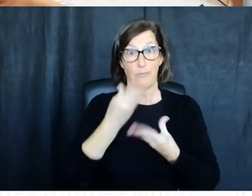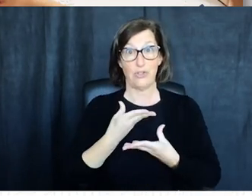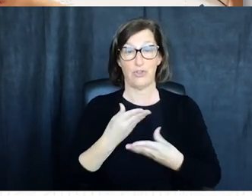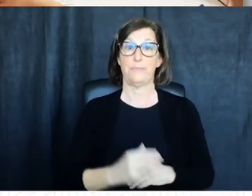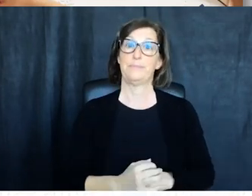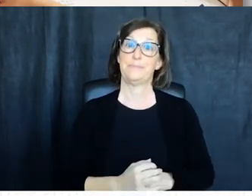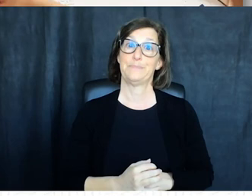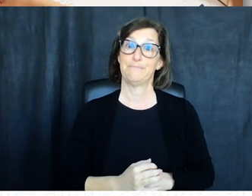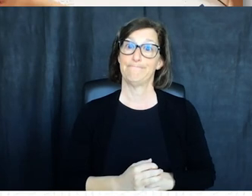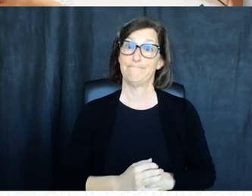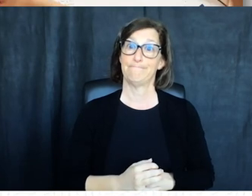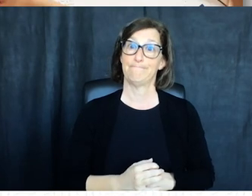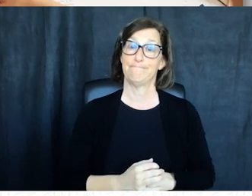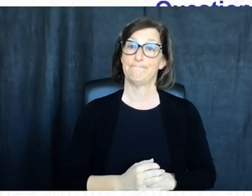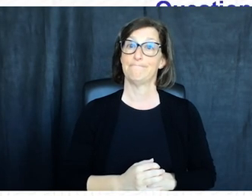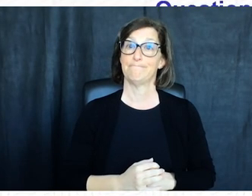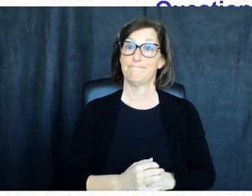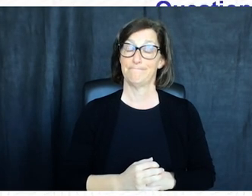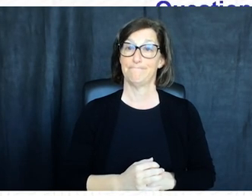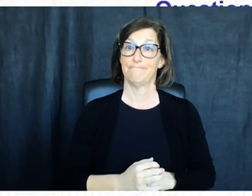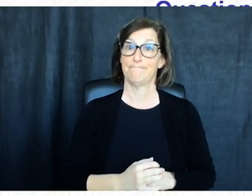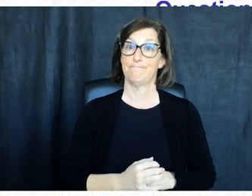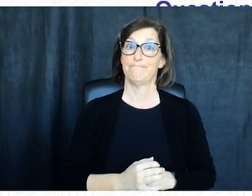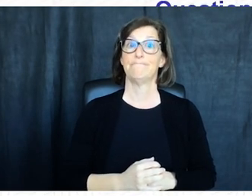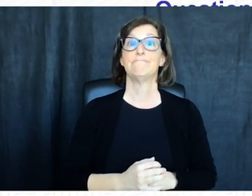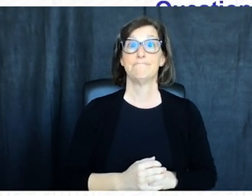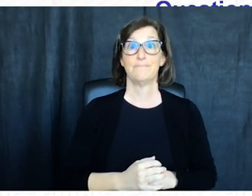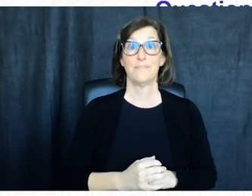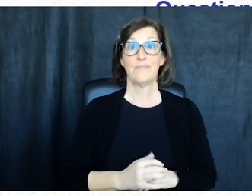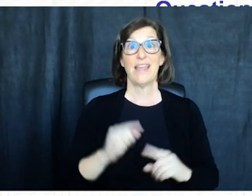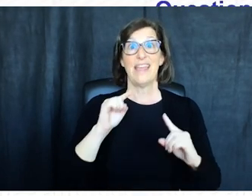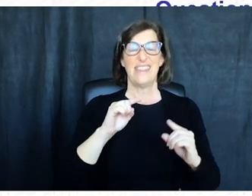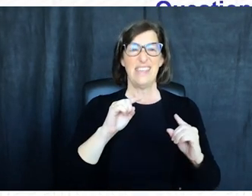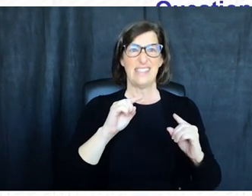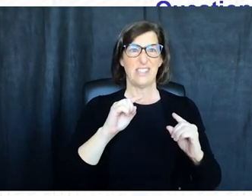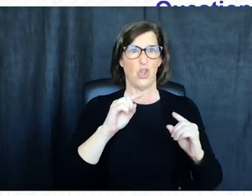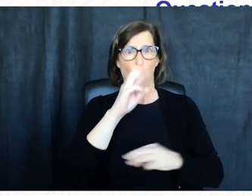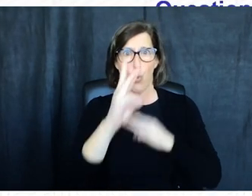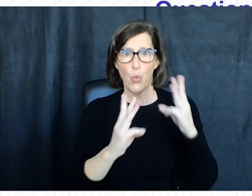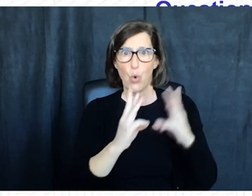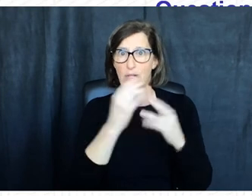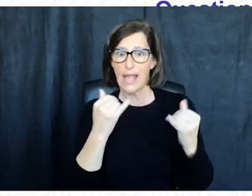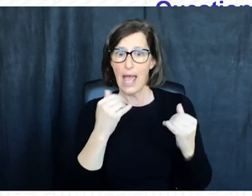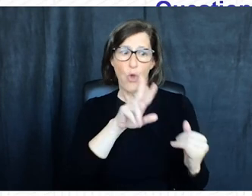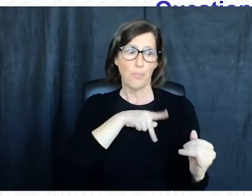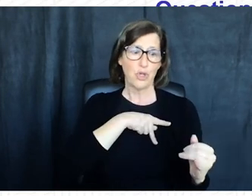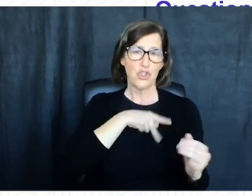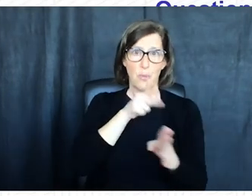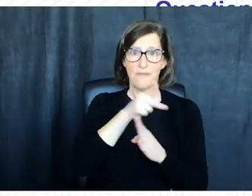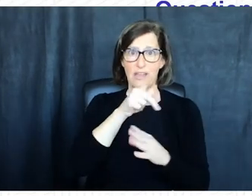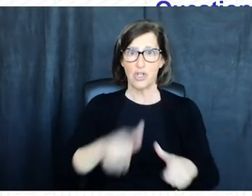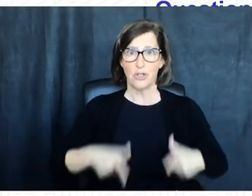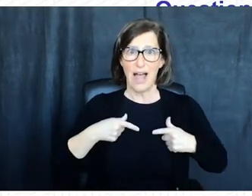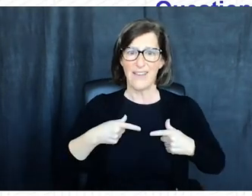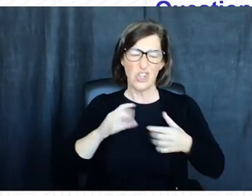in this interconnected world our personal and professional